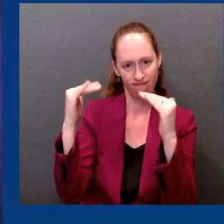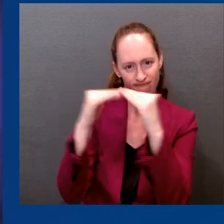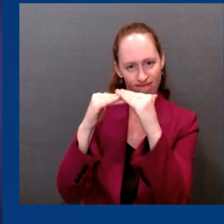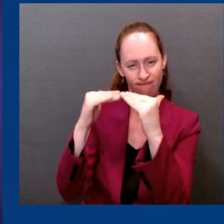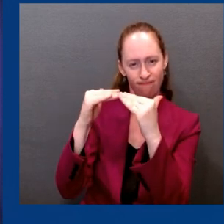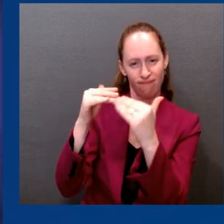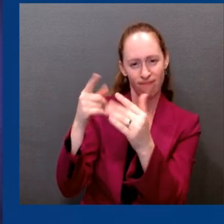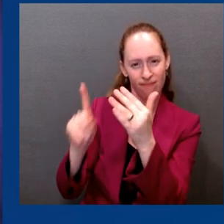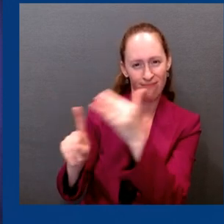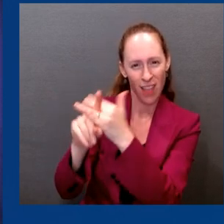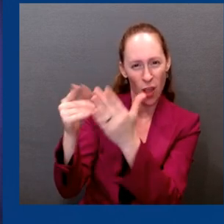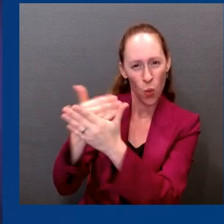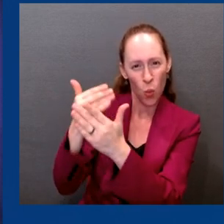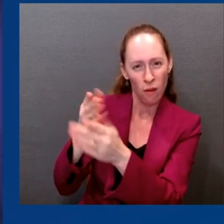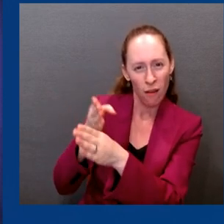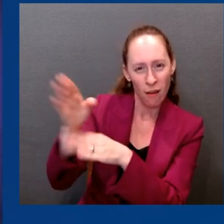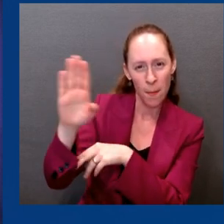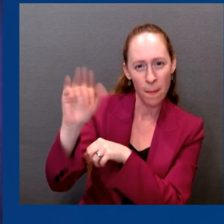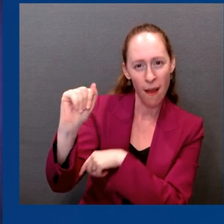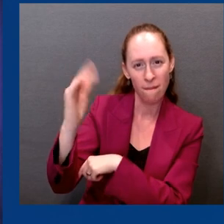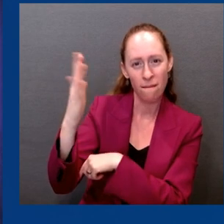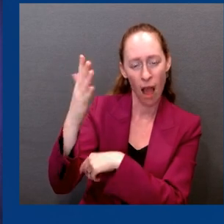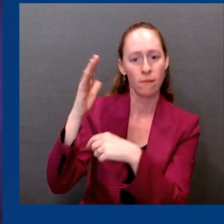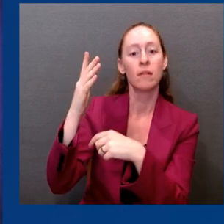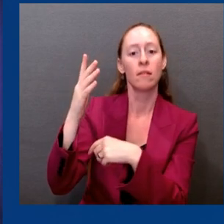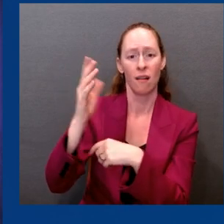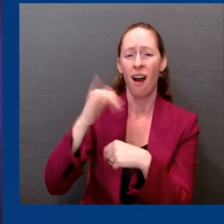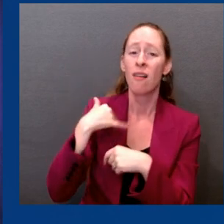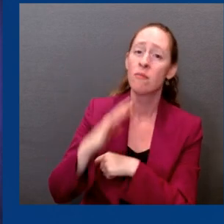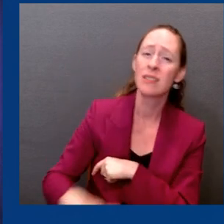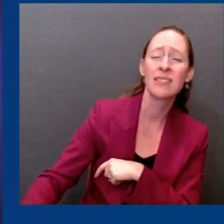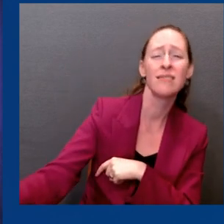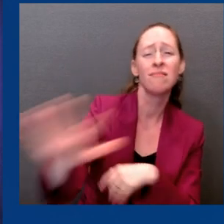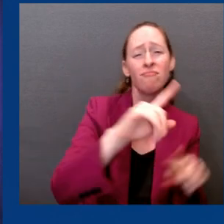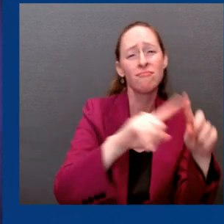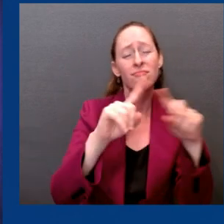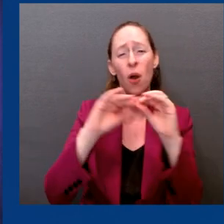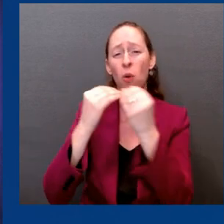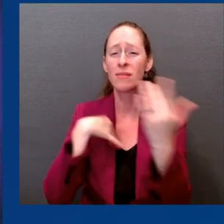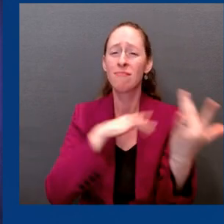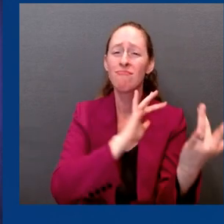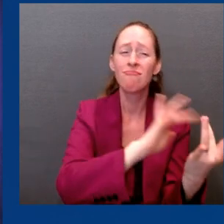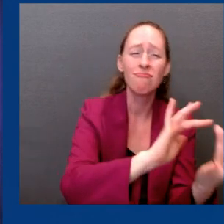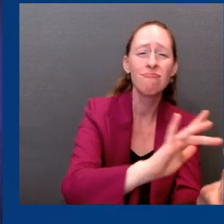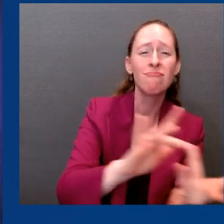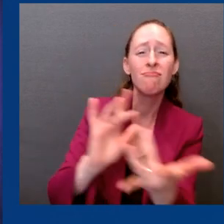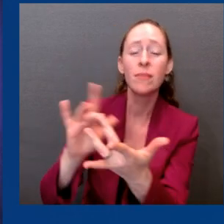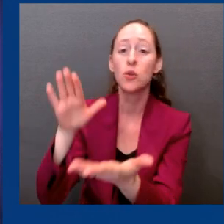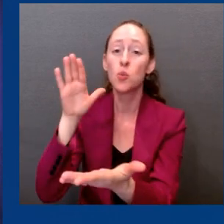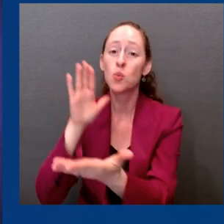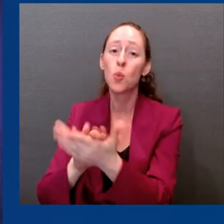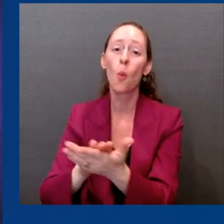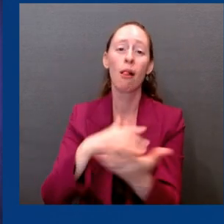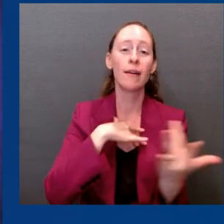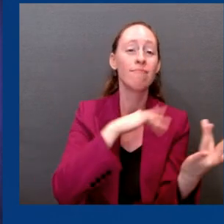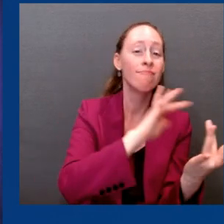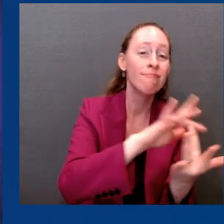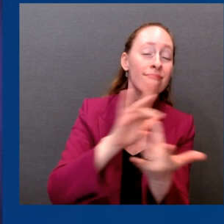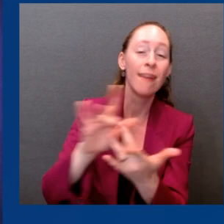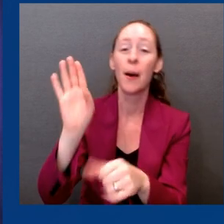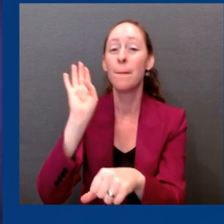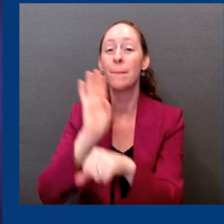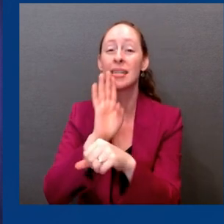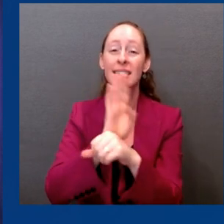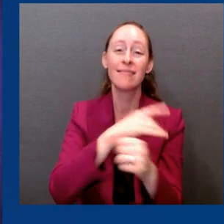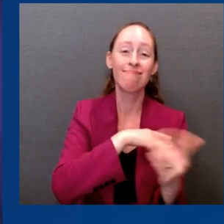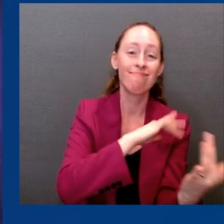with organizations around the country, schools, offices, buildings, to make large improvements in indoor air quality that many, many places have